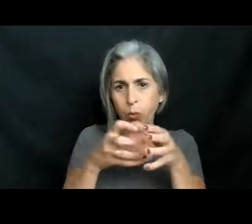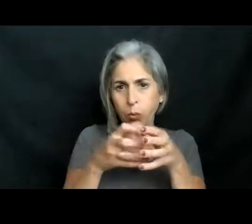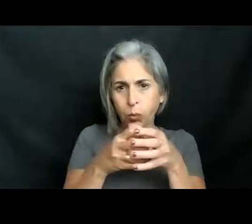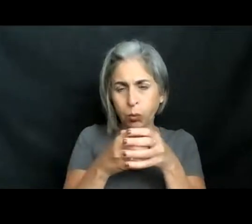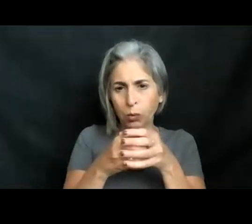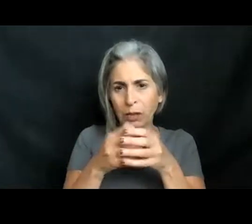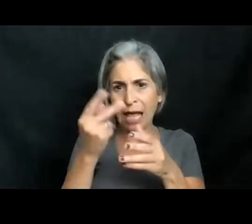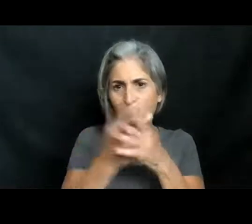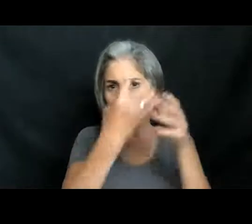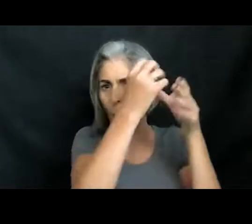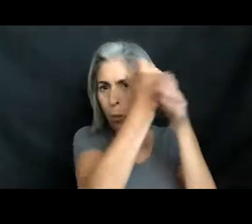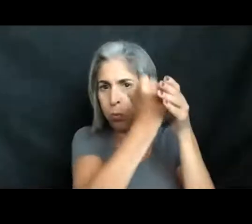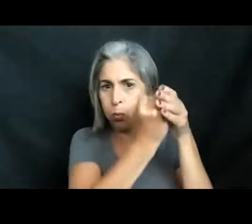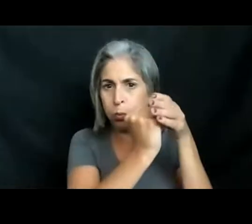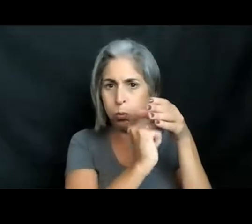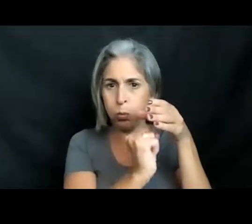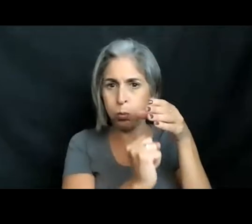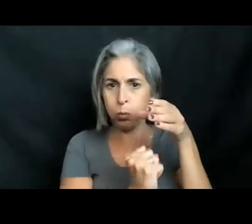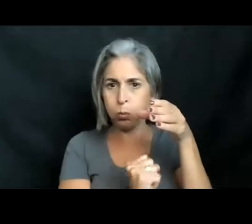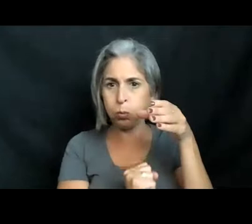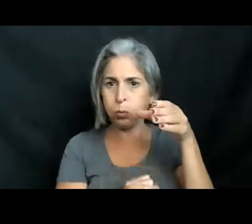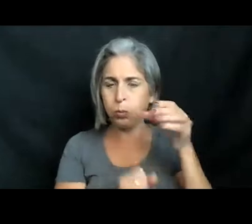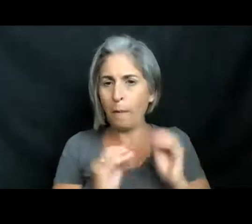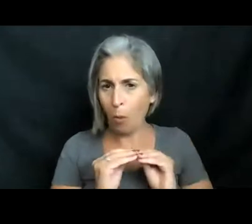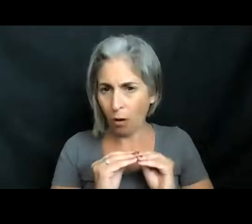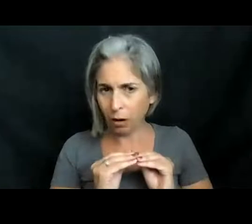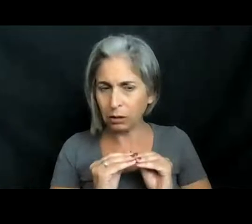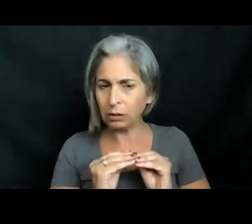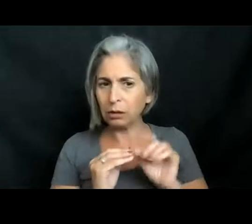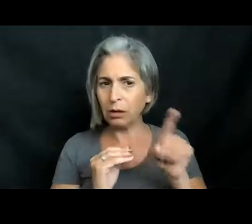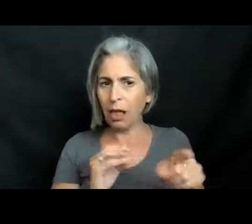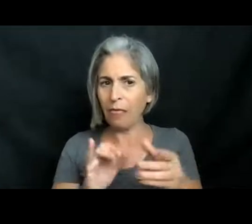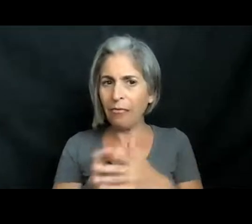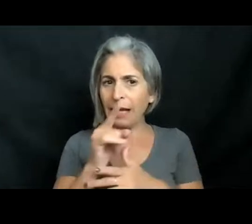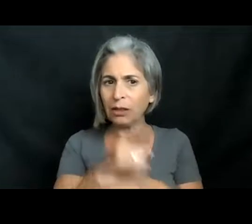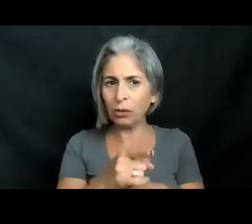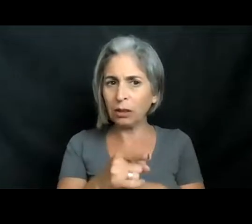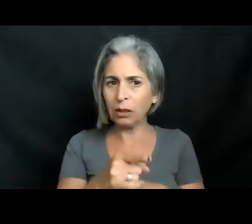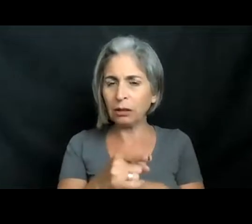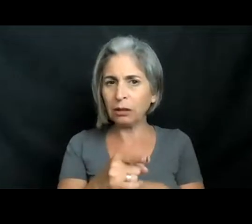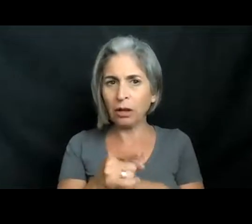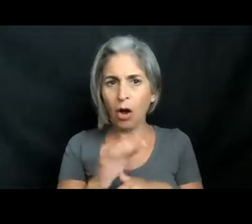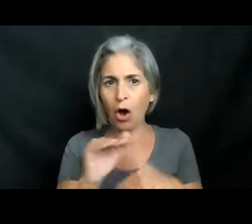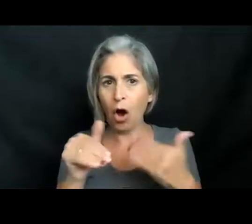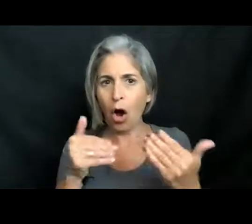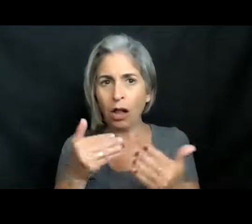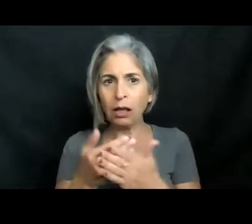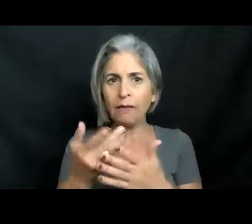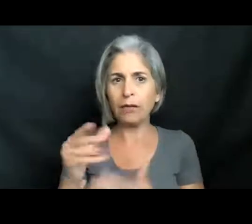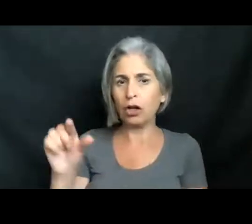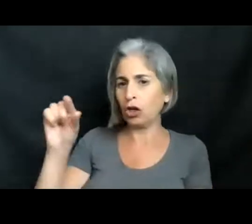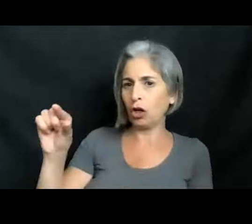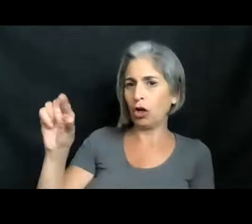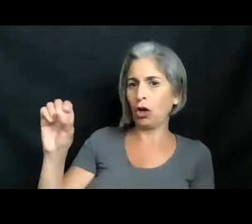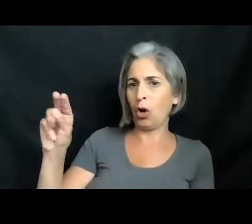help them sink a bit. So up here is that silver swim bladder and that is where their gonads hang out. So I'm going to move this out of the way.